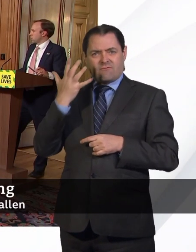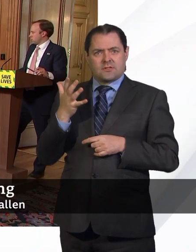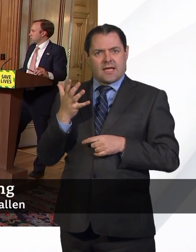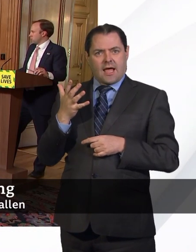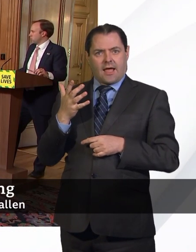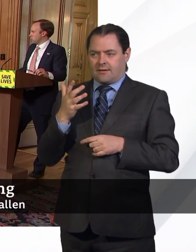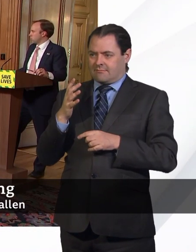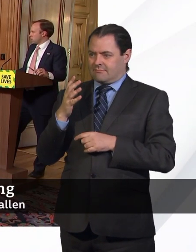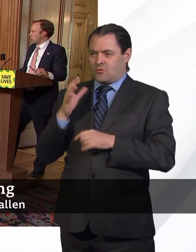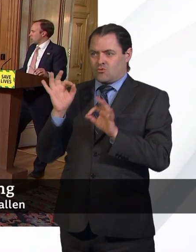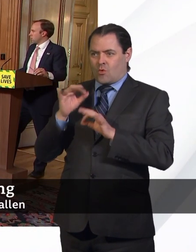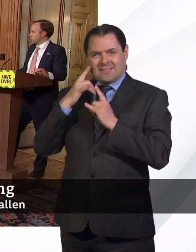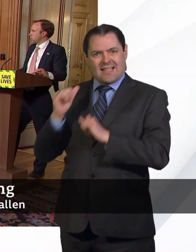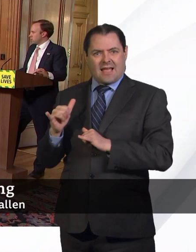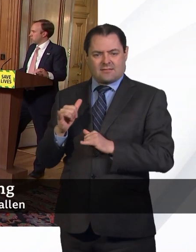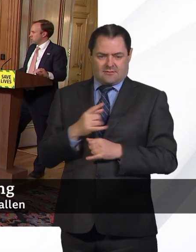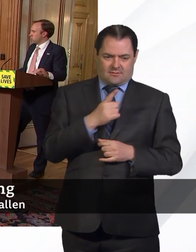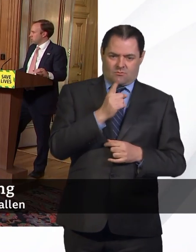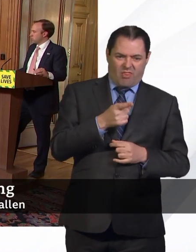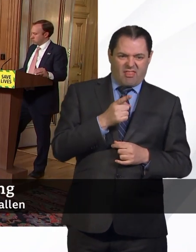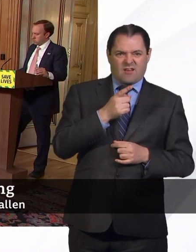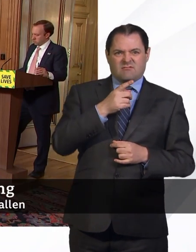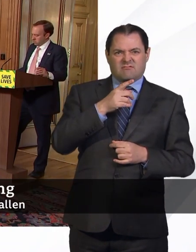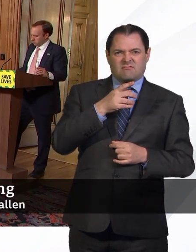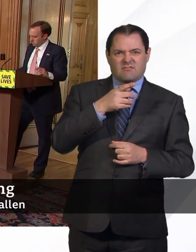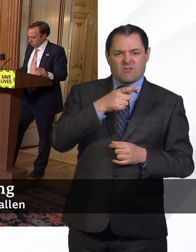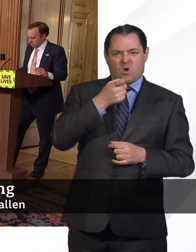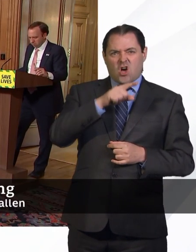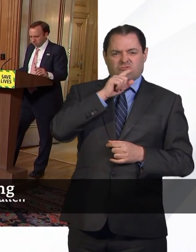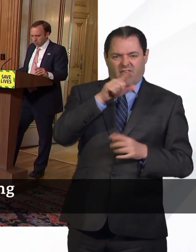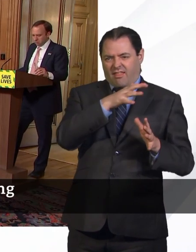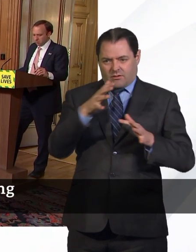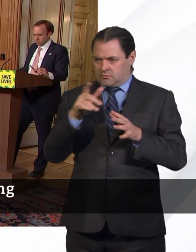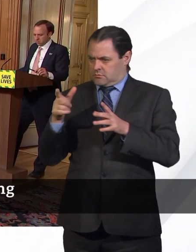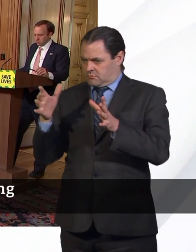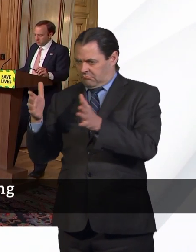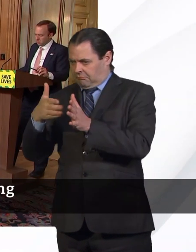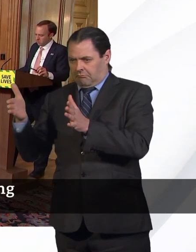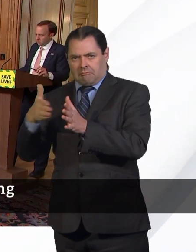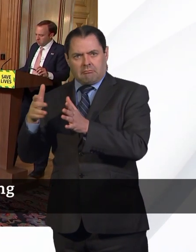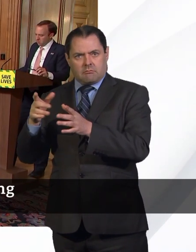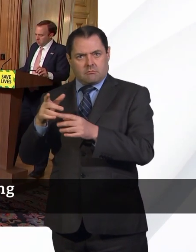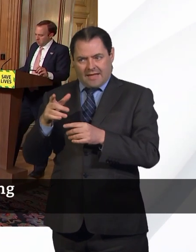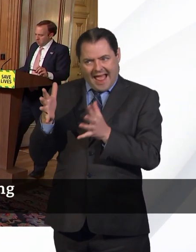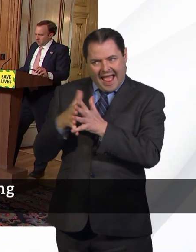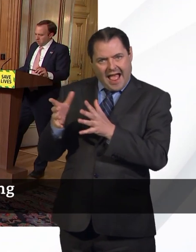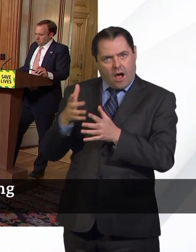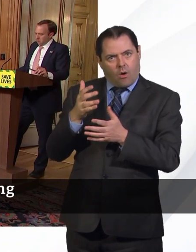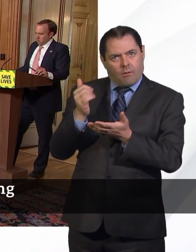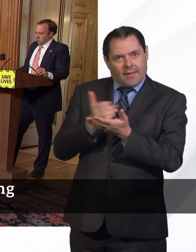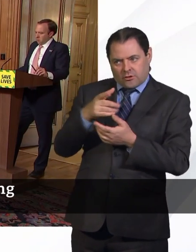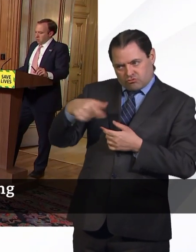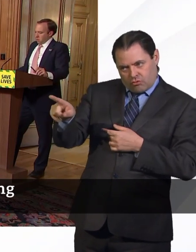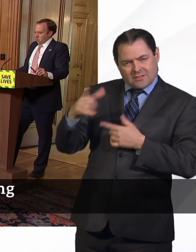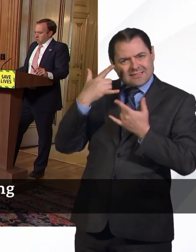wondered how you plan to use that spare capacity and whether it could be used for people who have been told to isolate by the track and trace